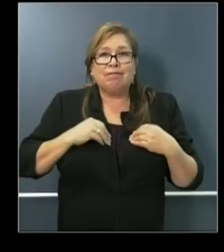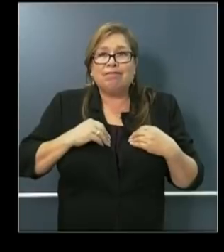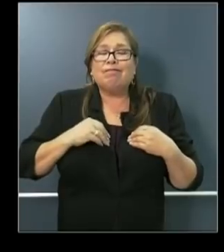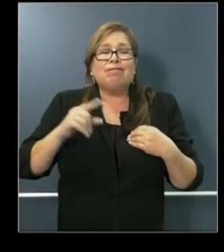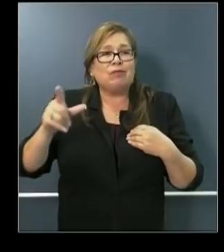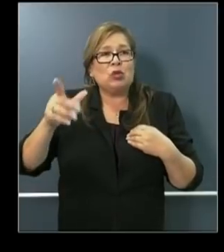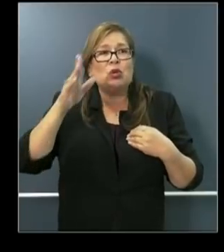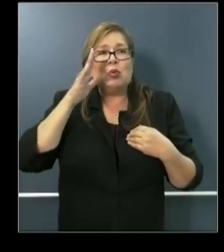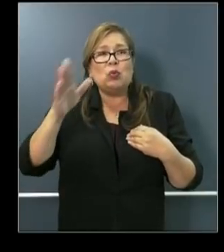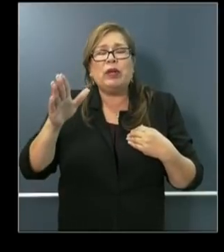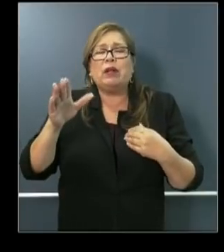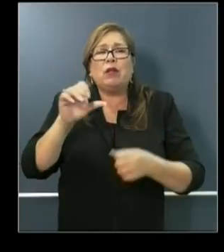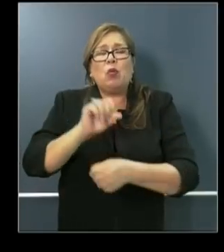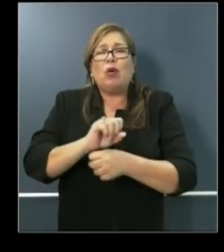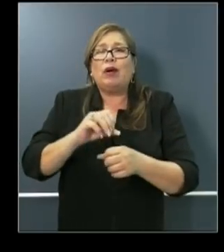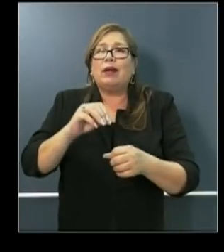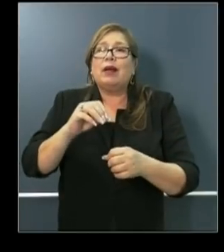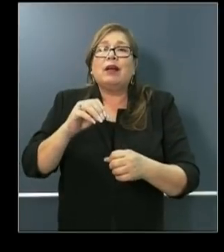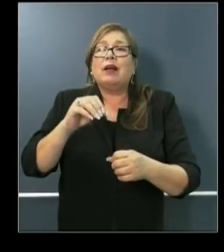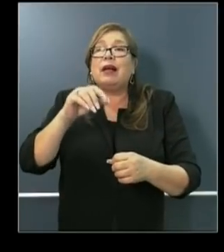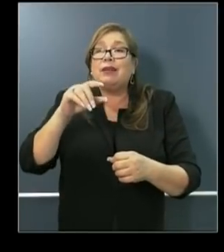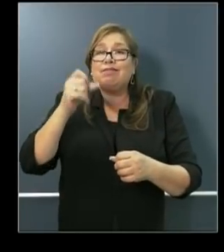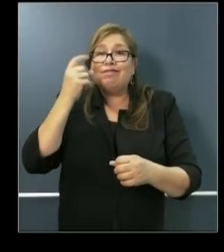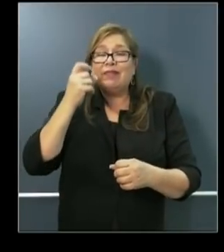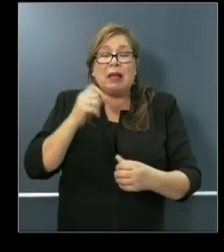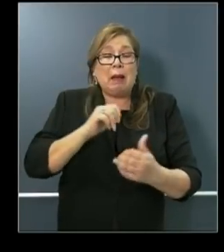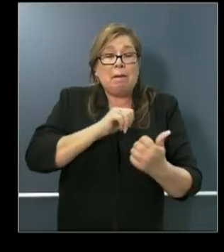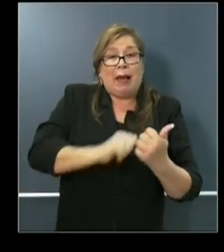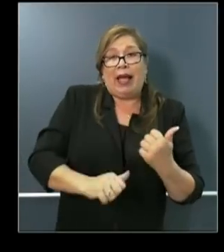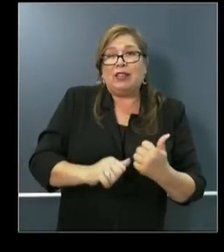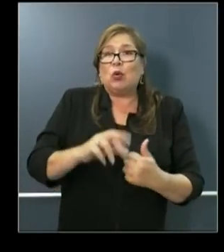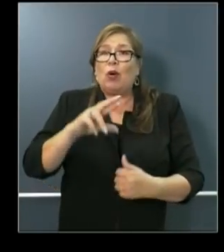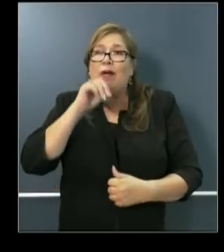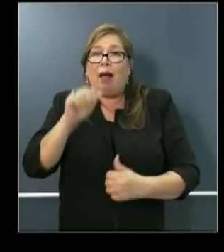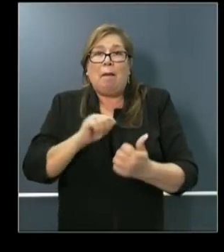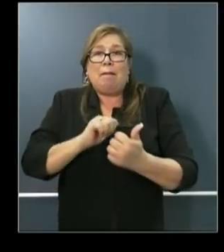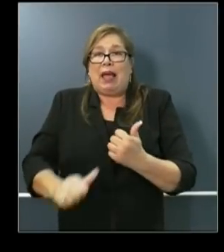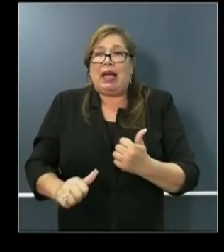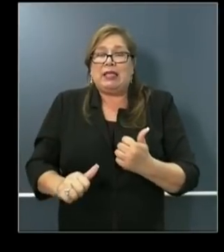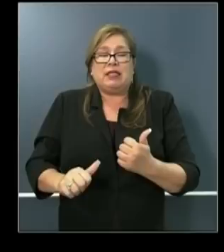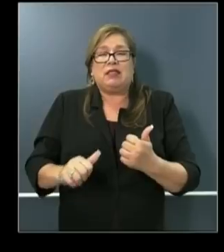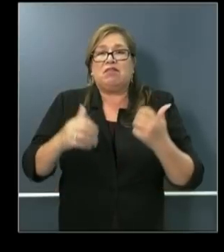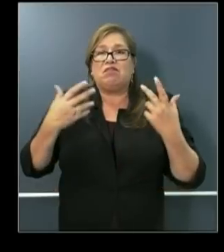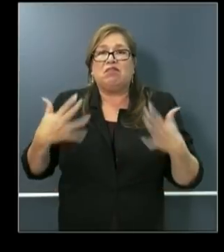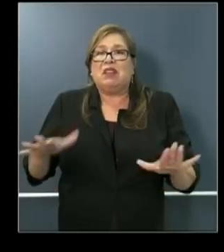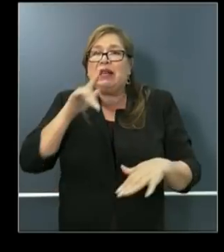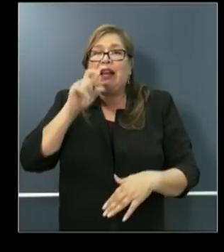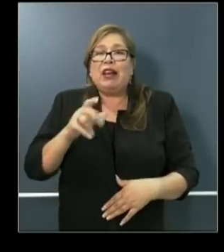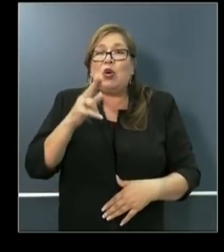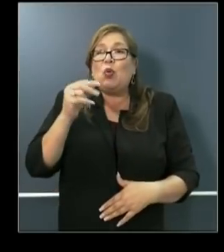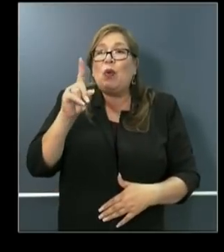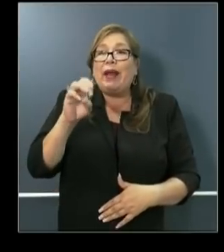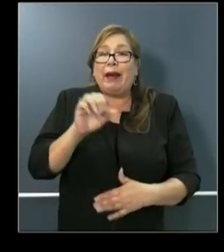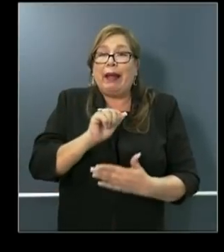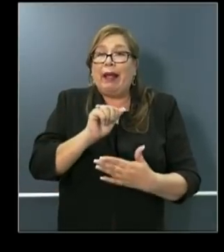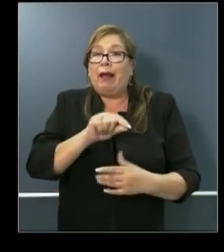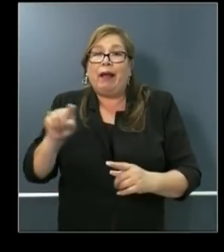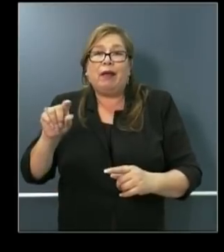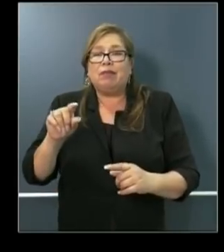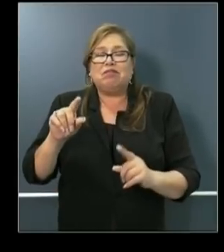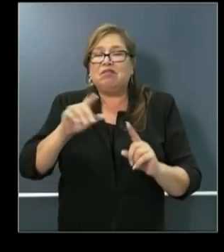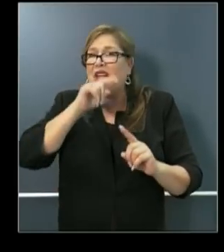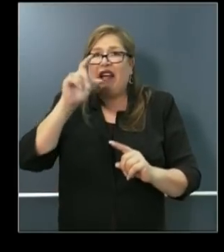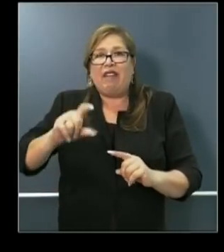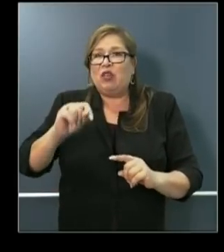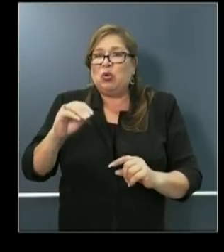in a pass-not-pass format so that our seniors will not be, it won't be held against